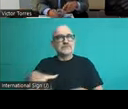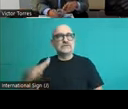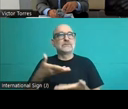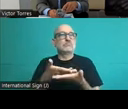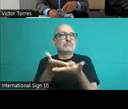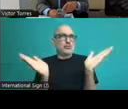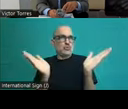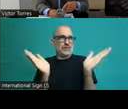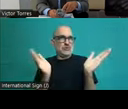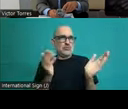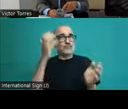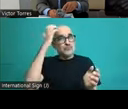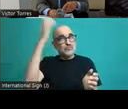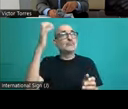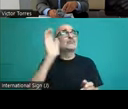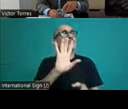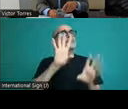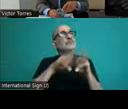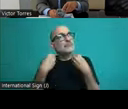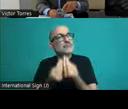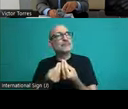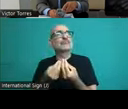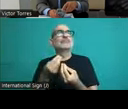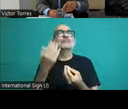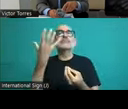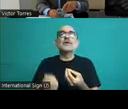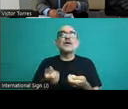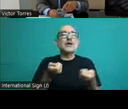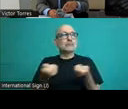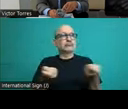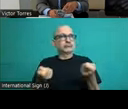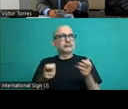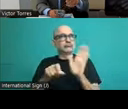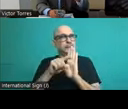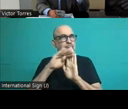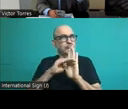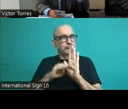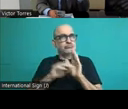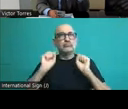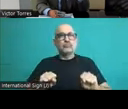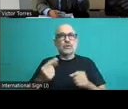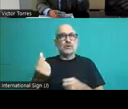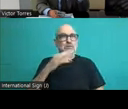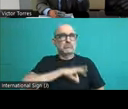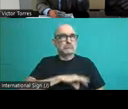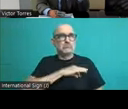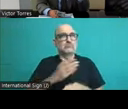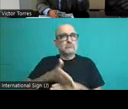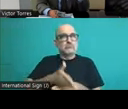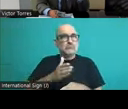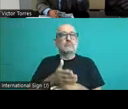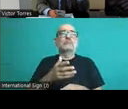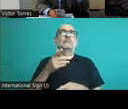private insurance and have the